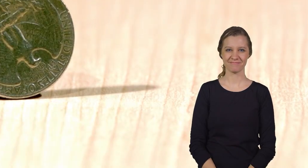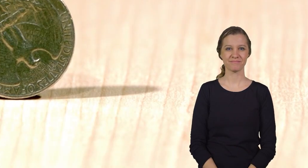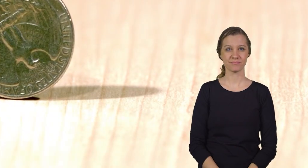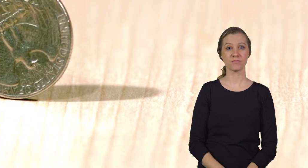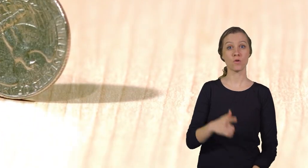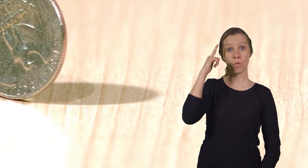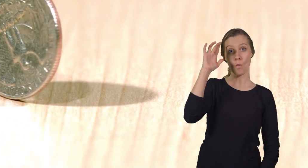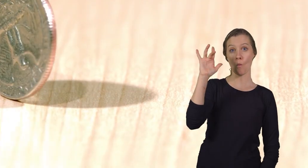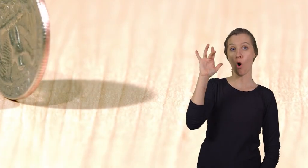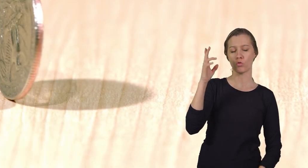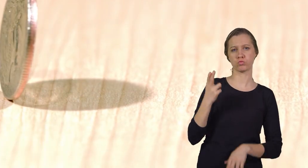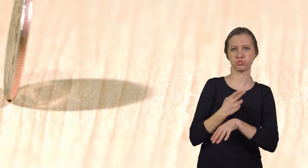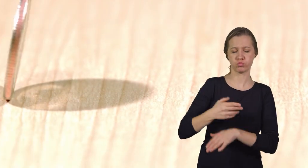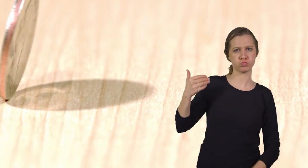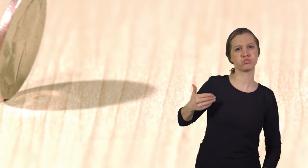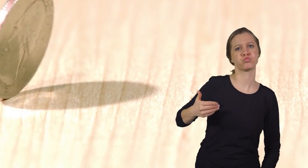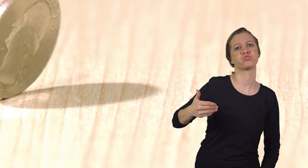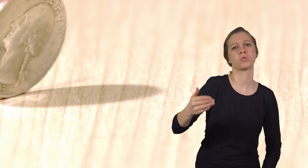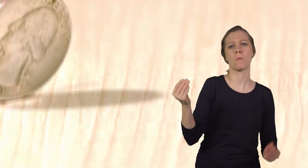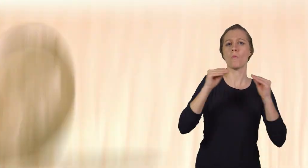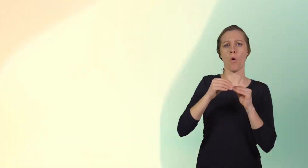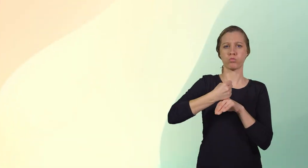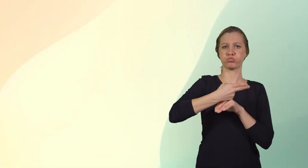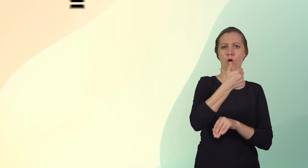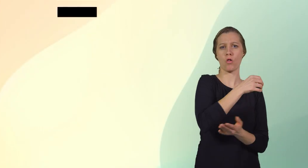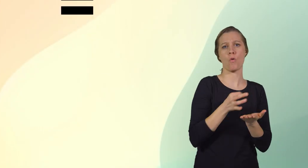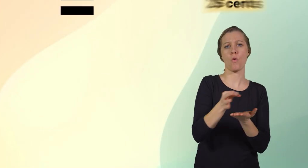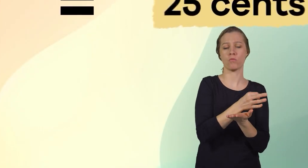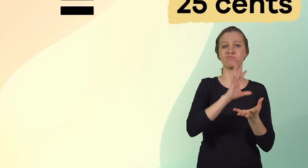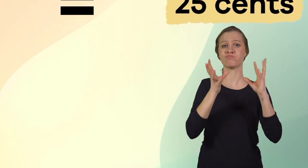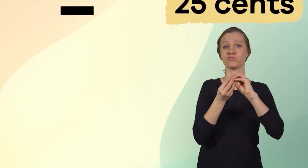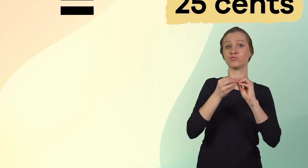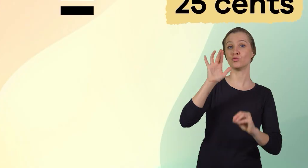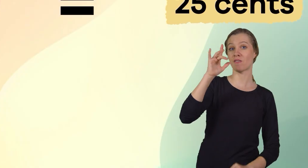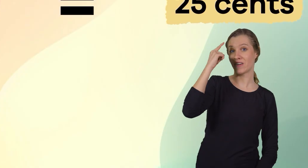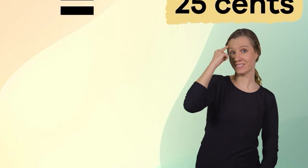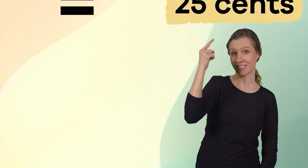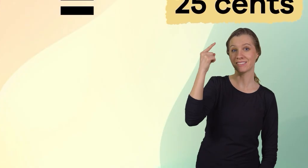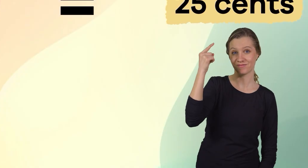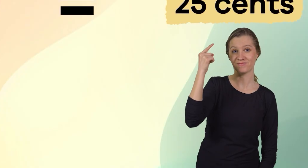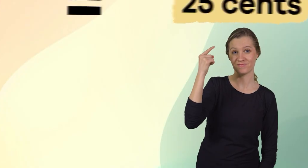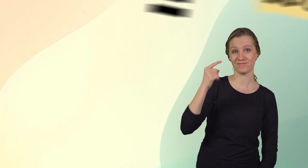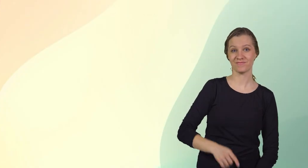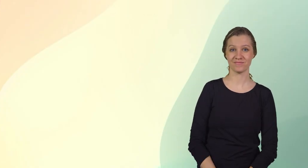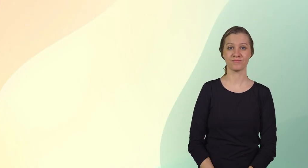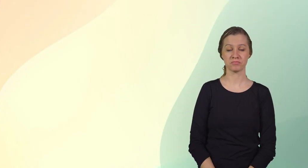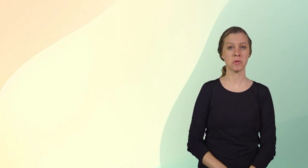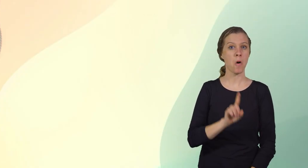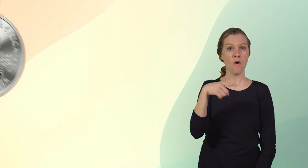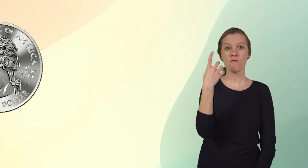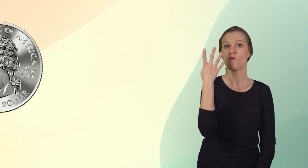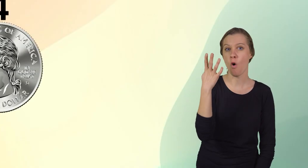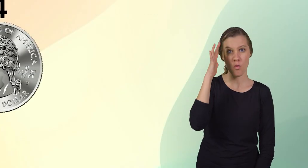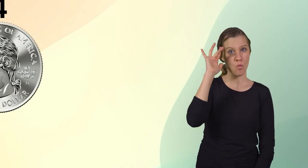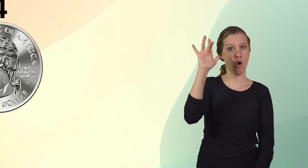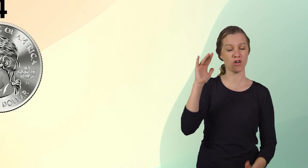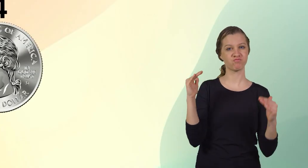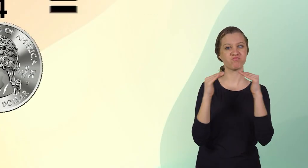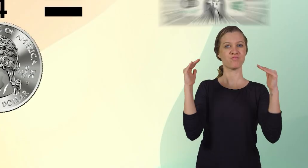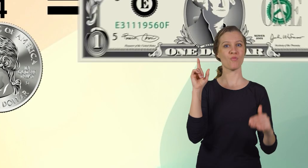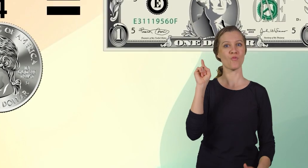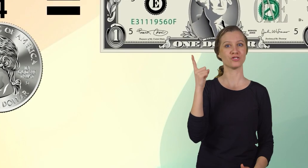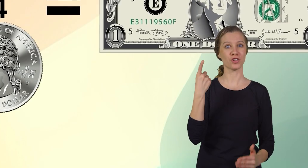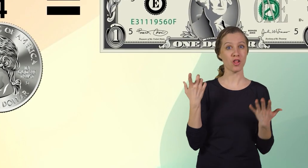Quarters are used much more often than other coins. They are worth 25 cents. So it only takes four